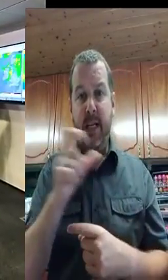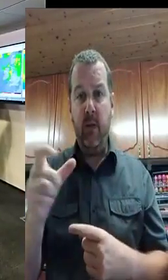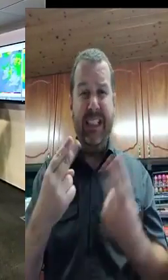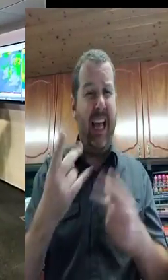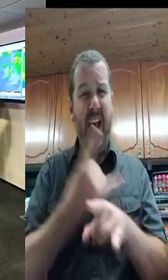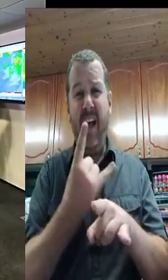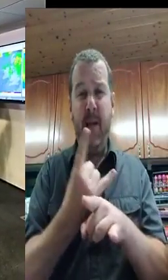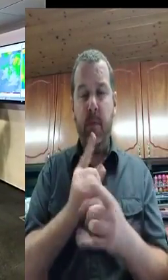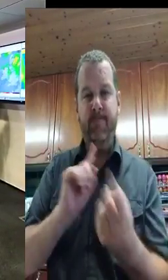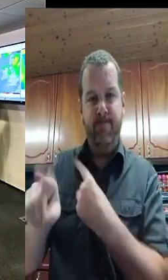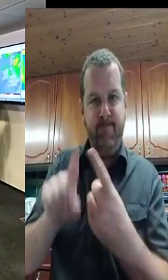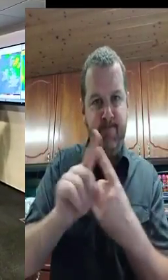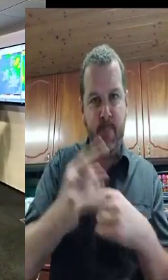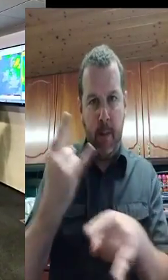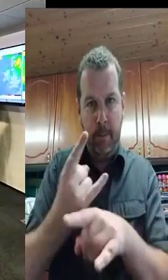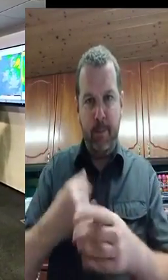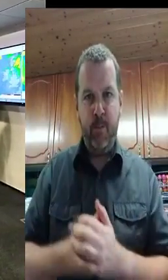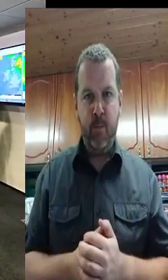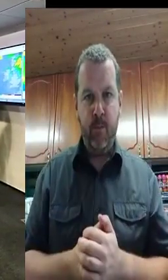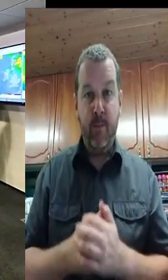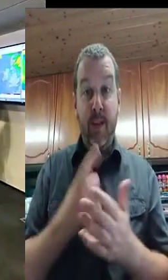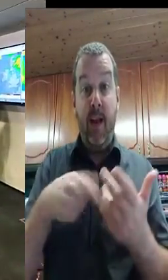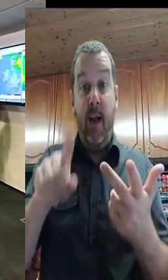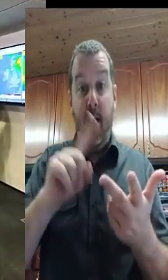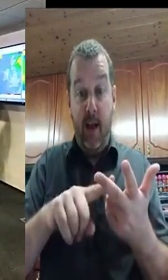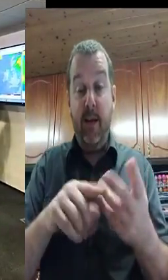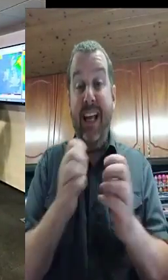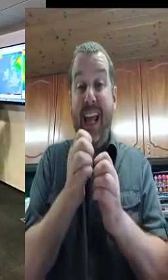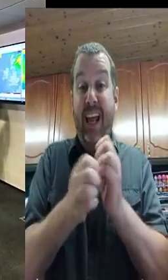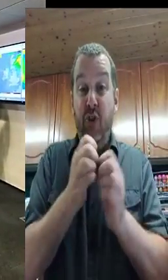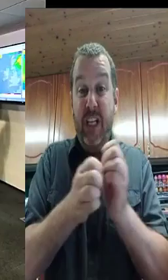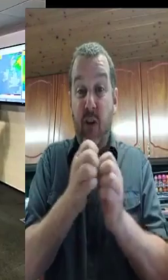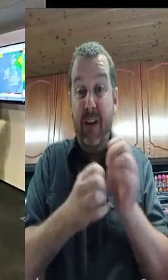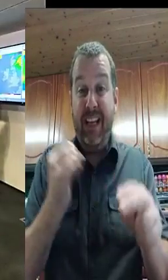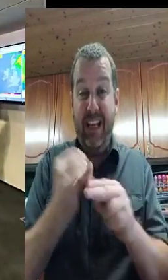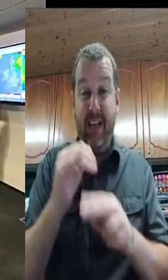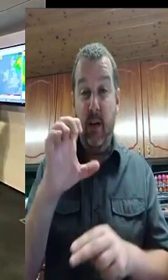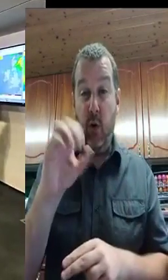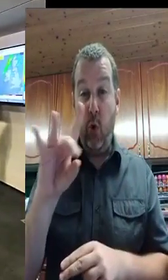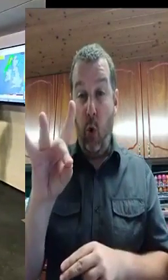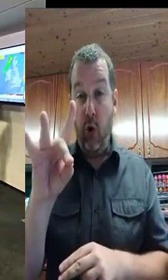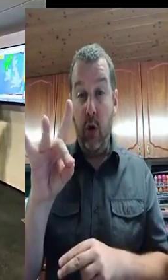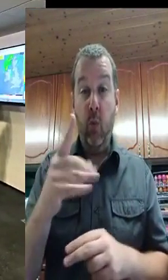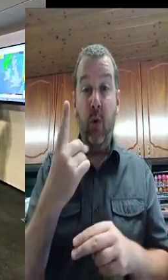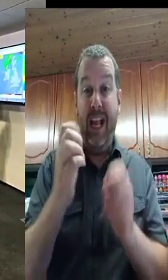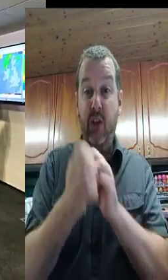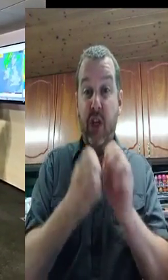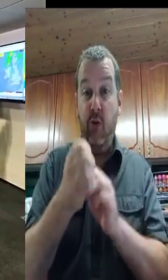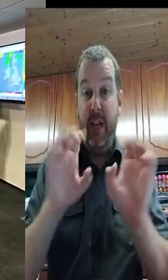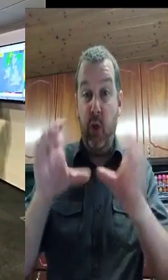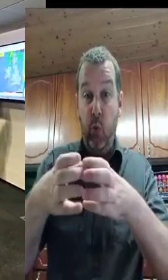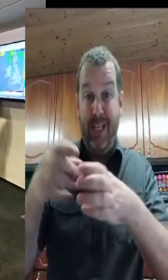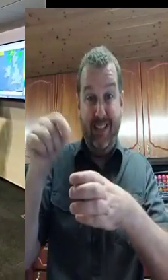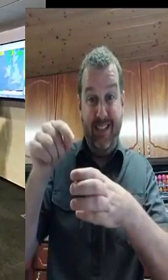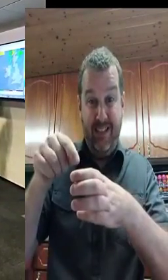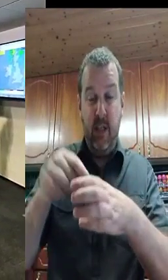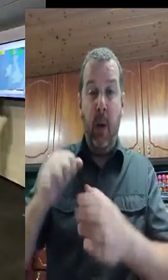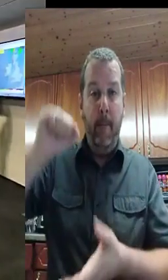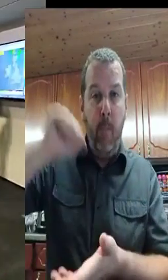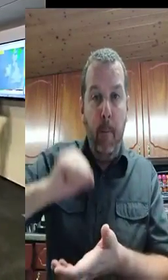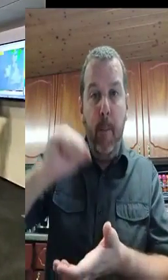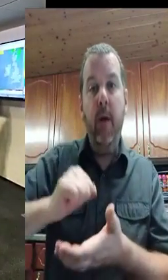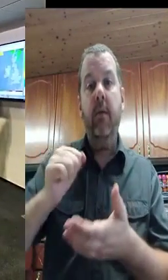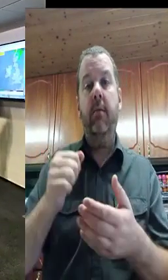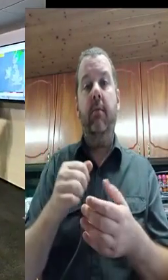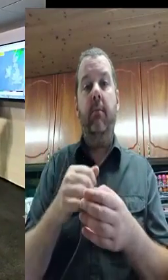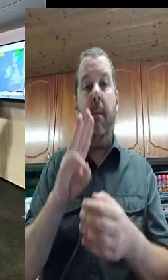storm track right up across Ireland. Now, there's still some degree of uncertainty as to the